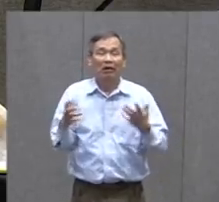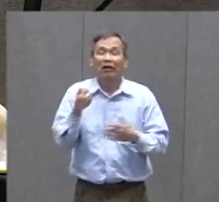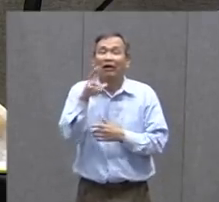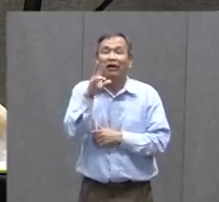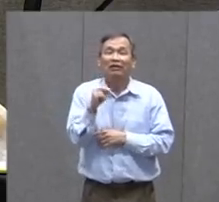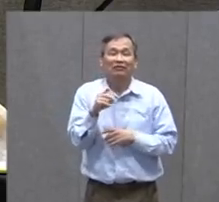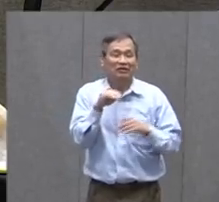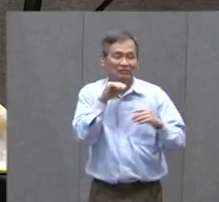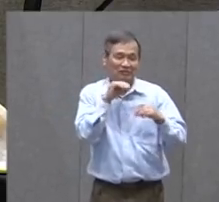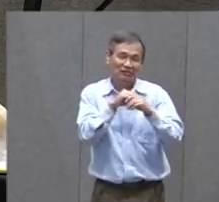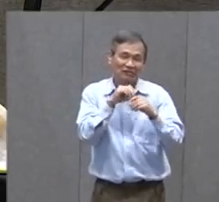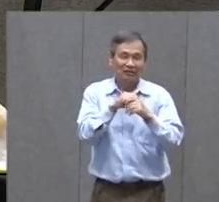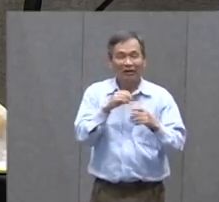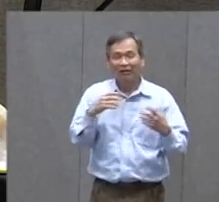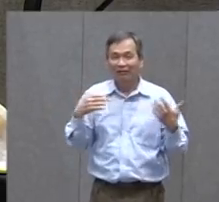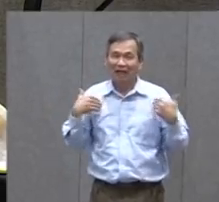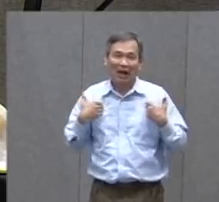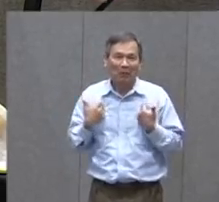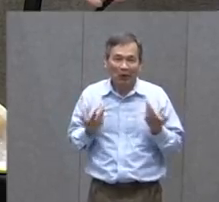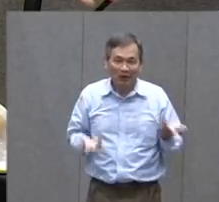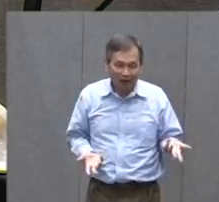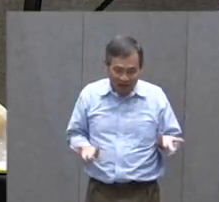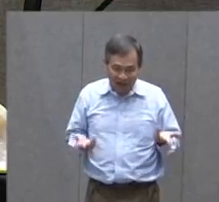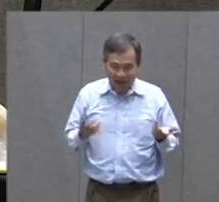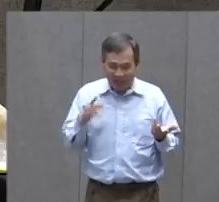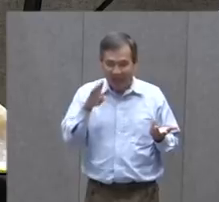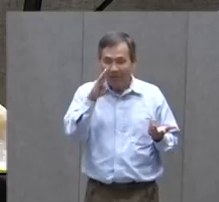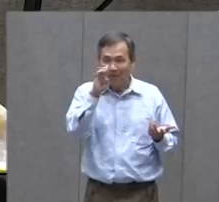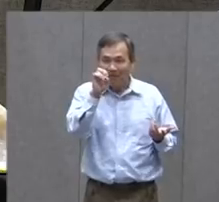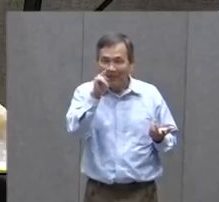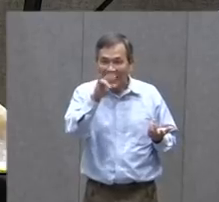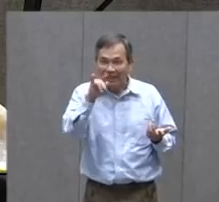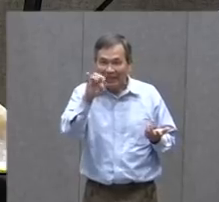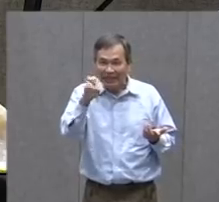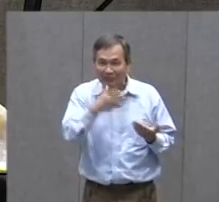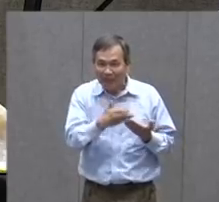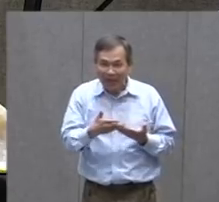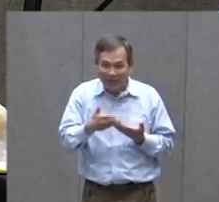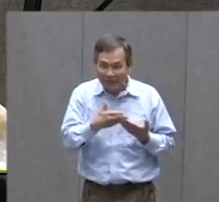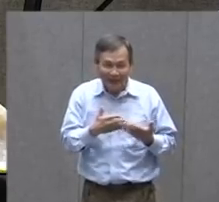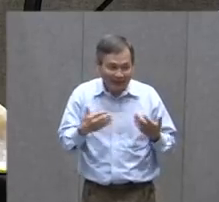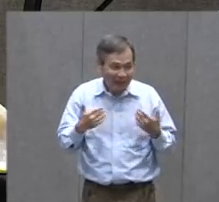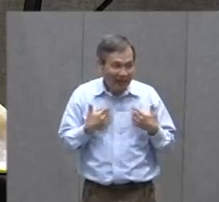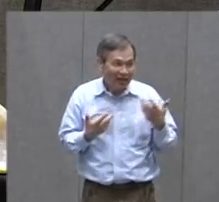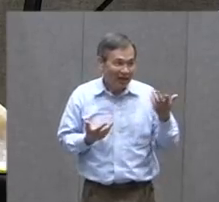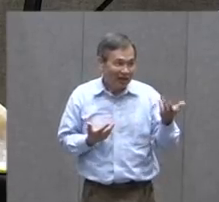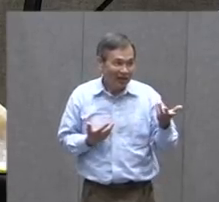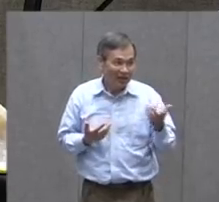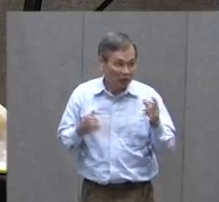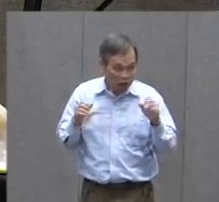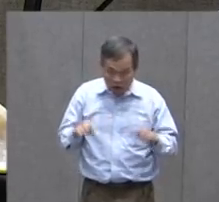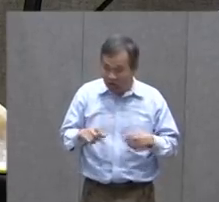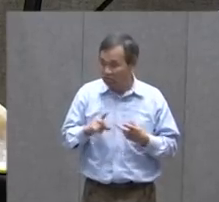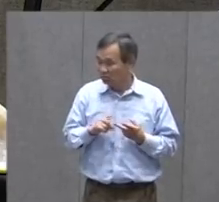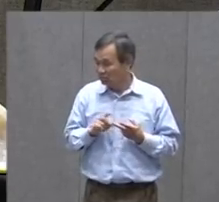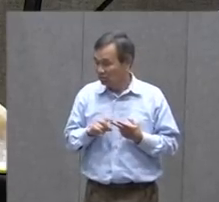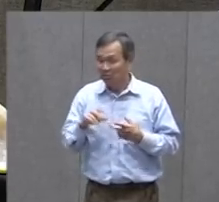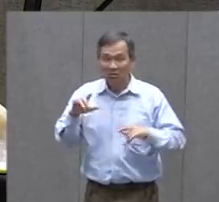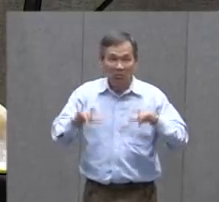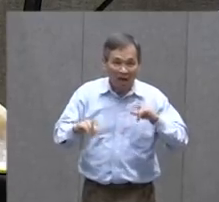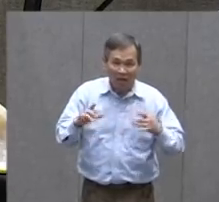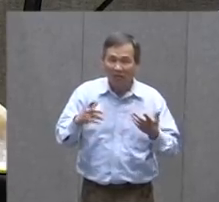is A stuffed animal And I've got Some some Beanie babies here That you could Use just as A prop Or a puppet